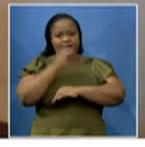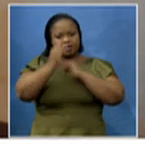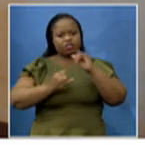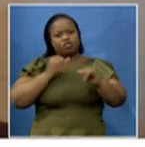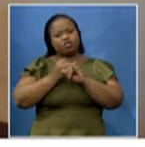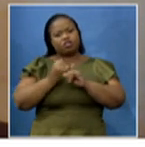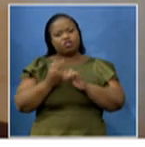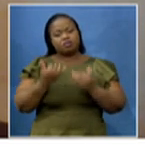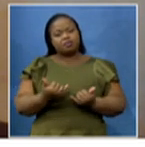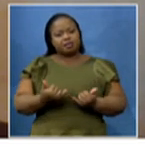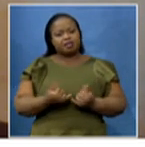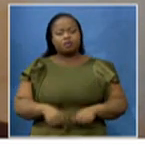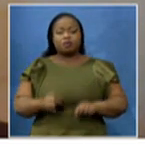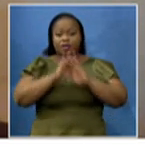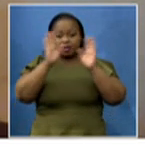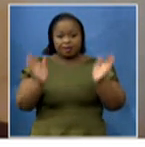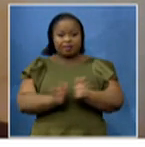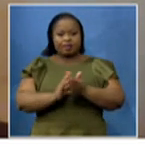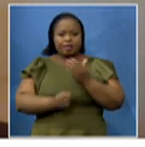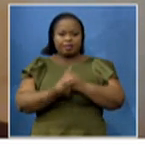today and all of this in the midst of COVID-19. I think a part the...